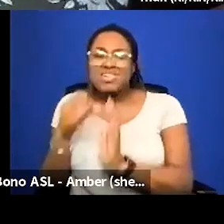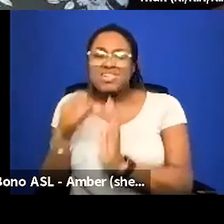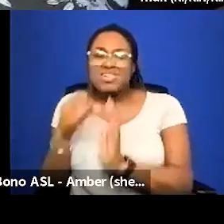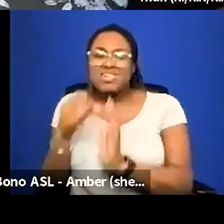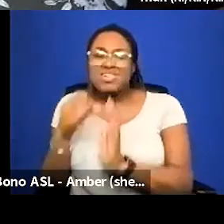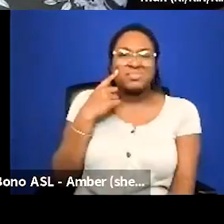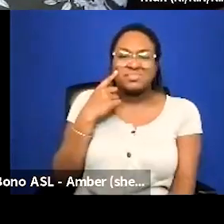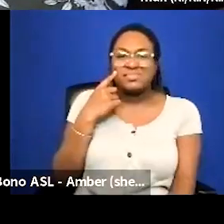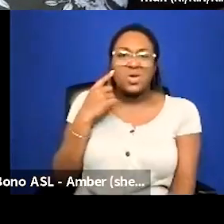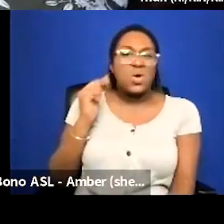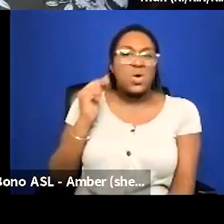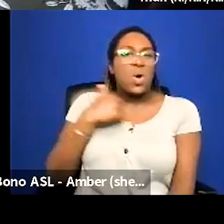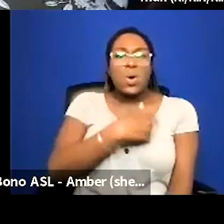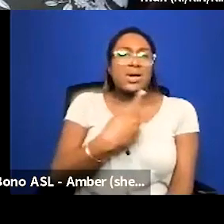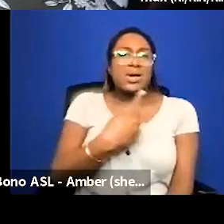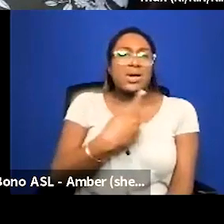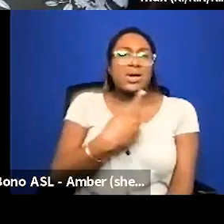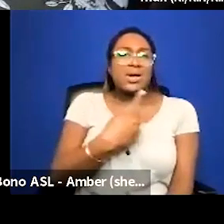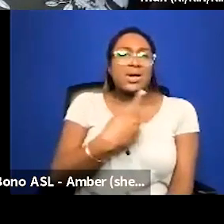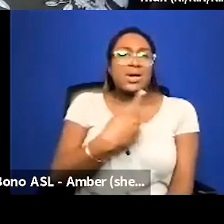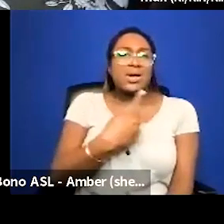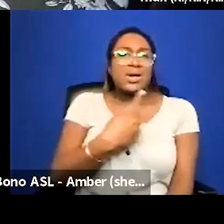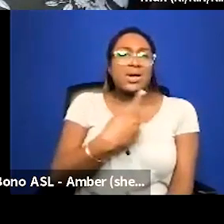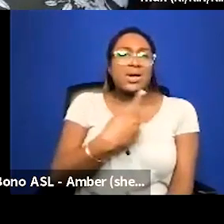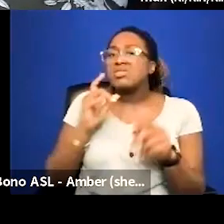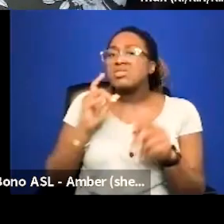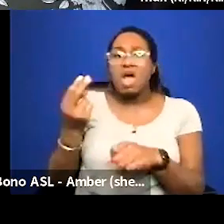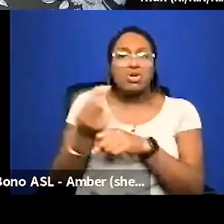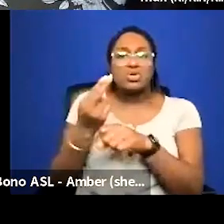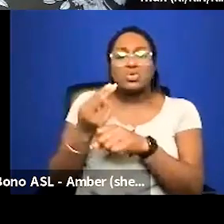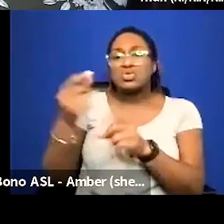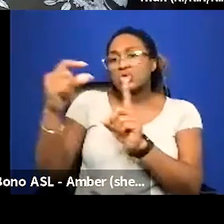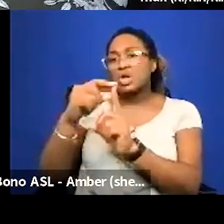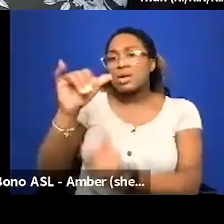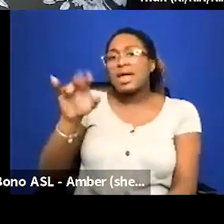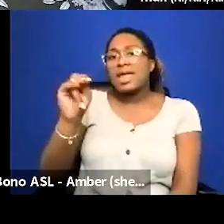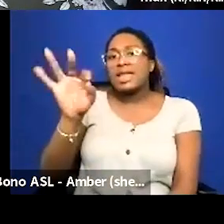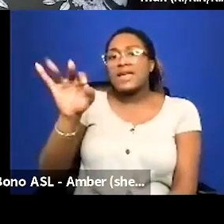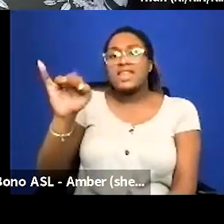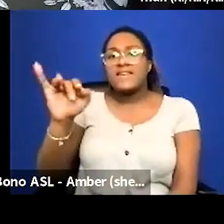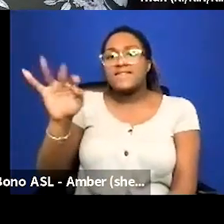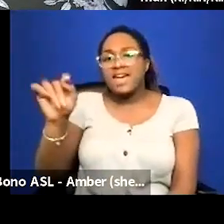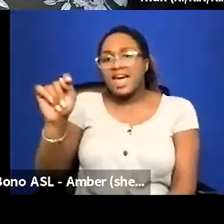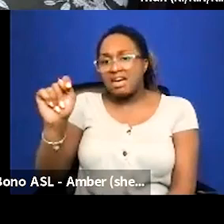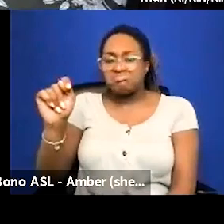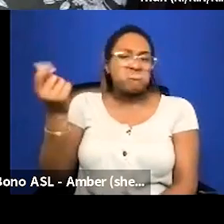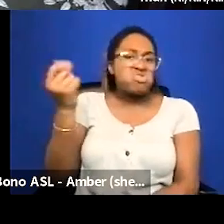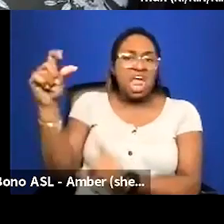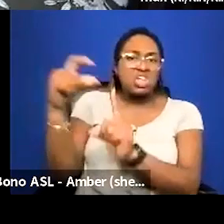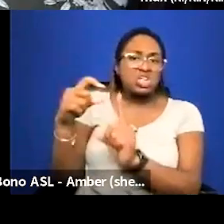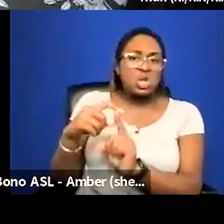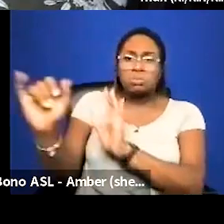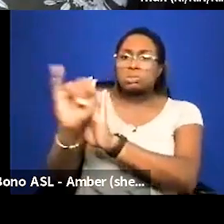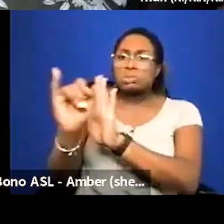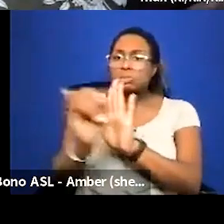are saying that people shouldn't use the term infinifat or any other term i think people should define themselves how they want